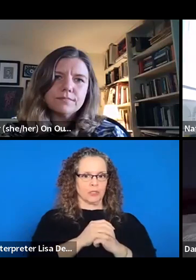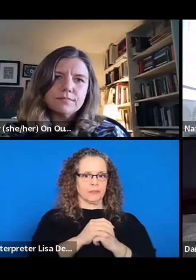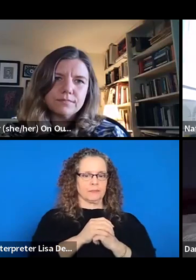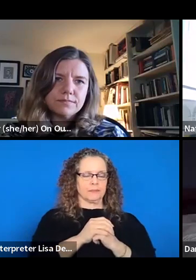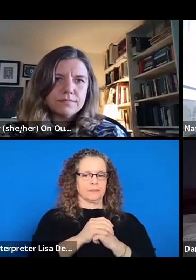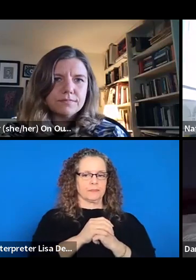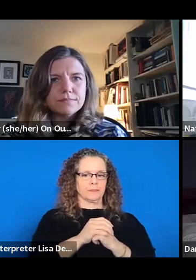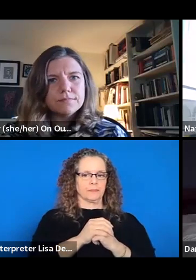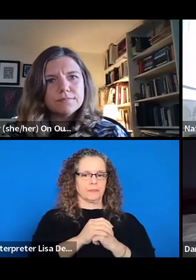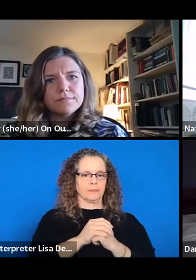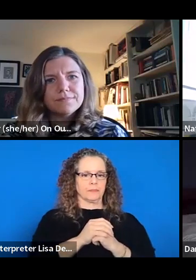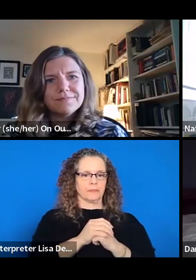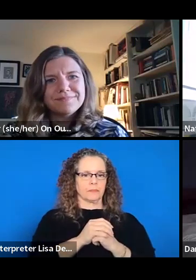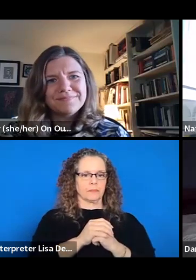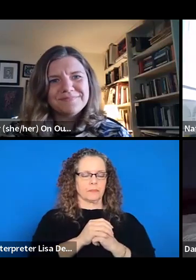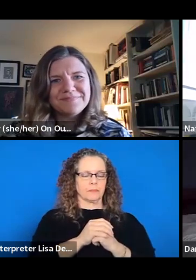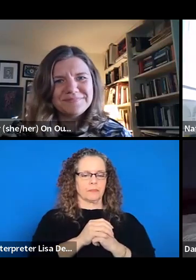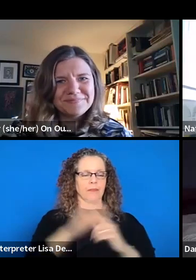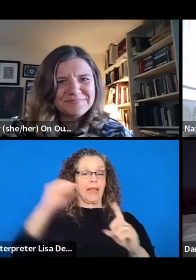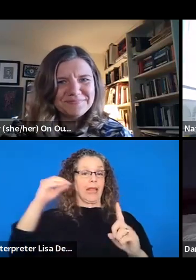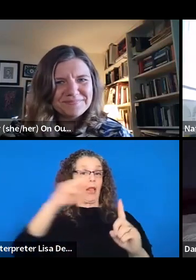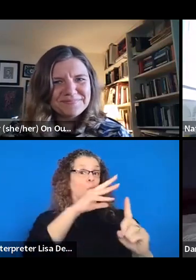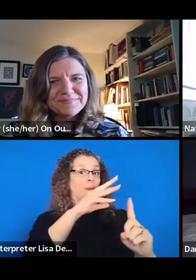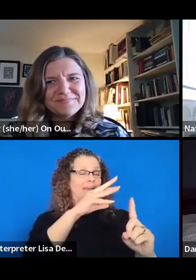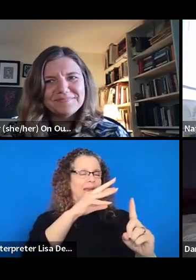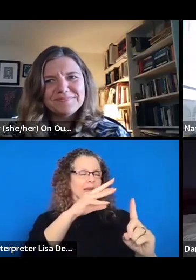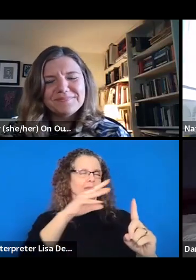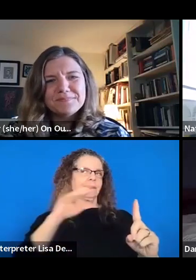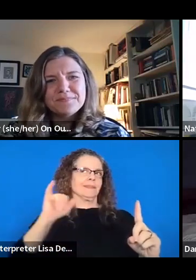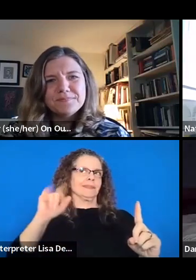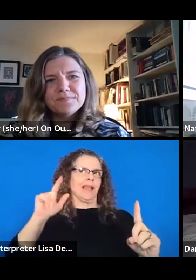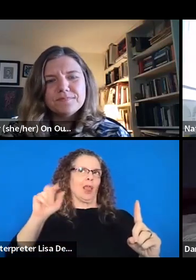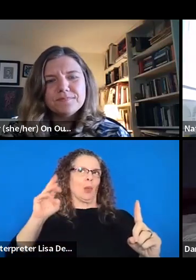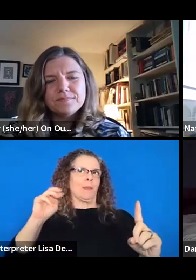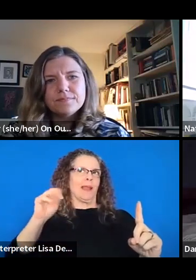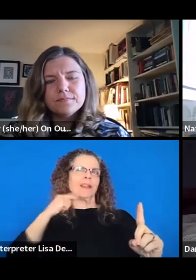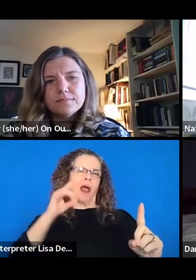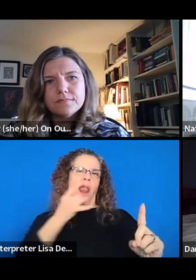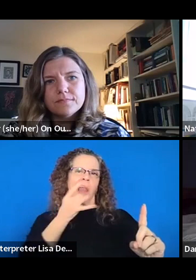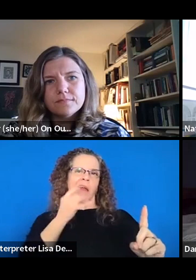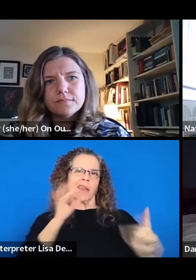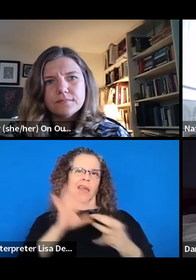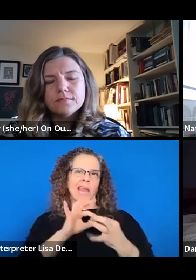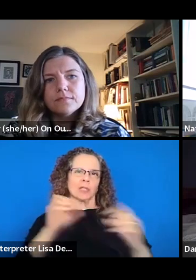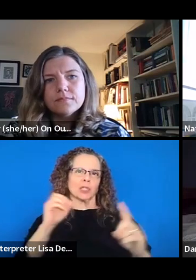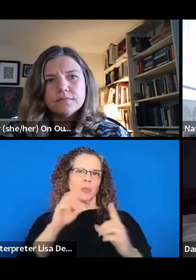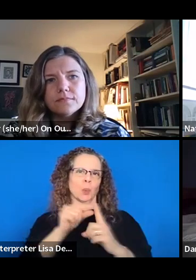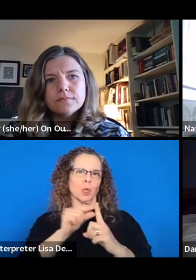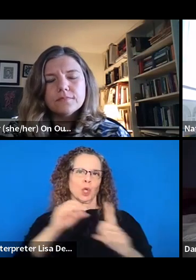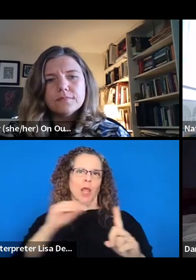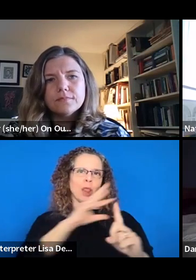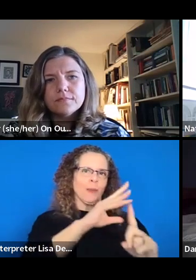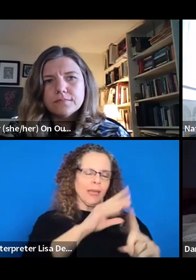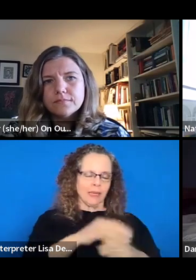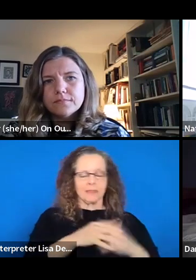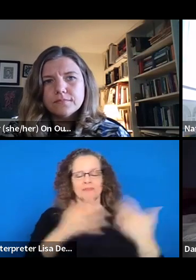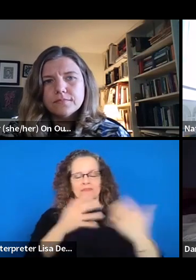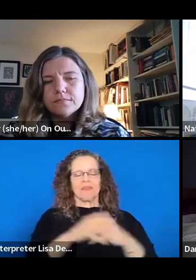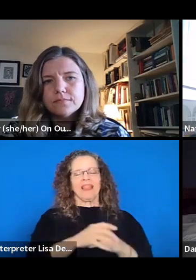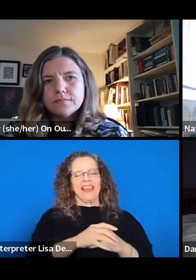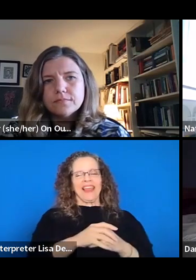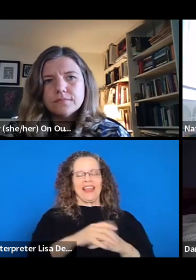now I'm using lighting puns, illuminated a really like interesting and troubling